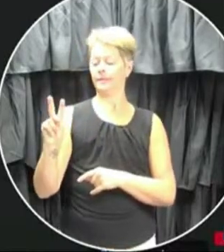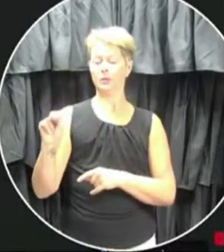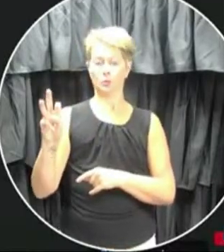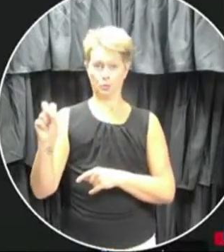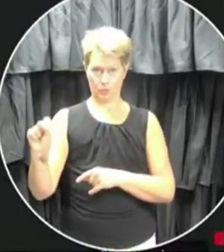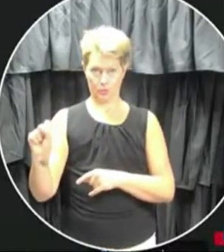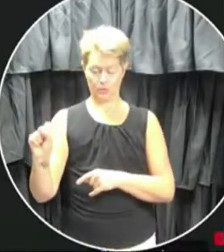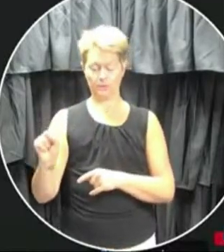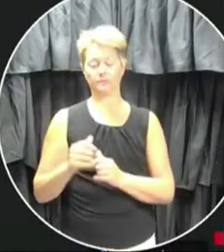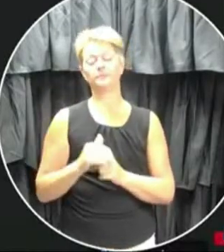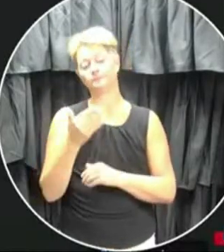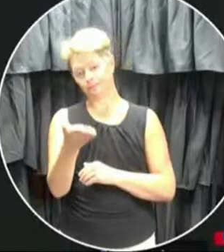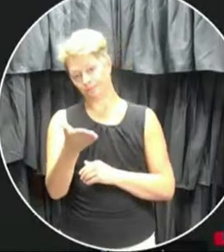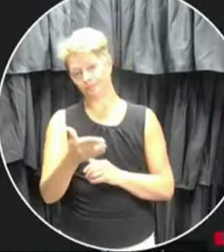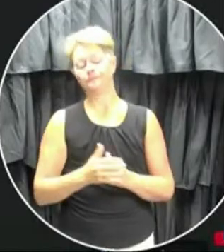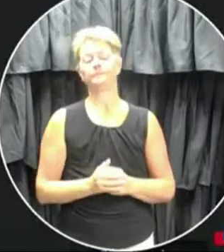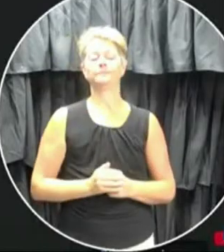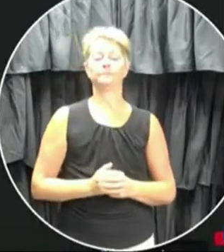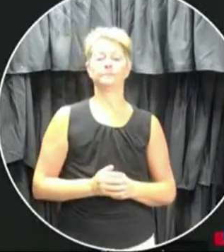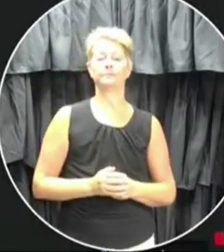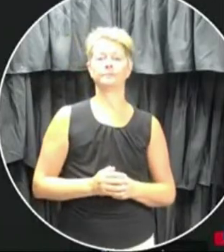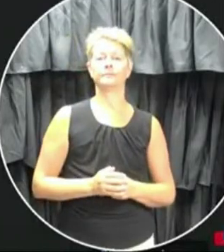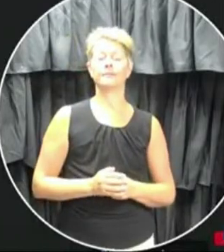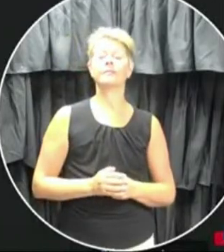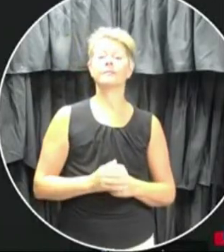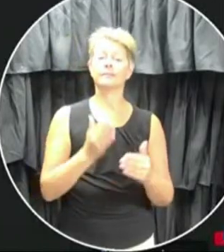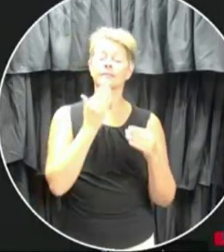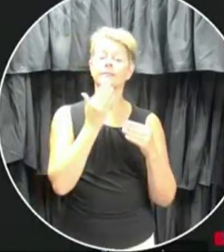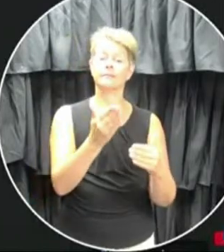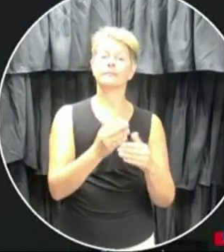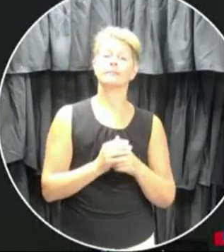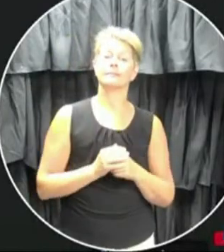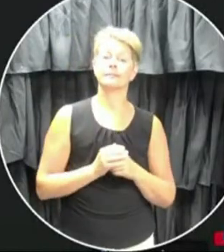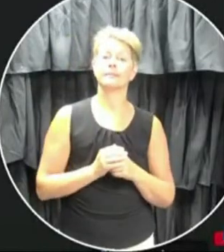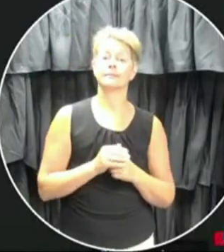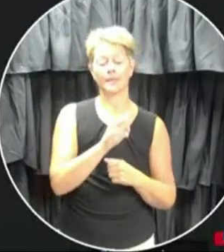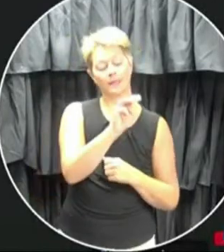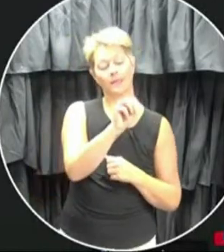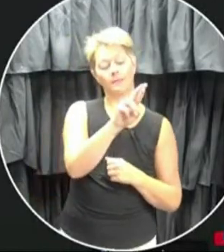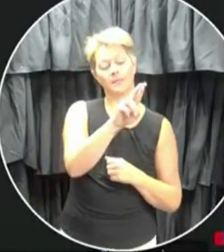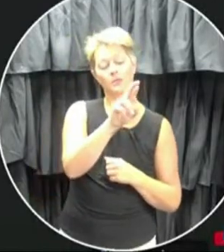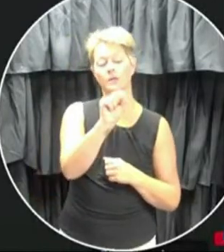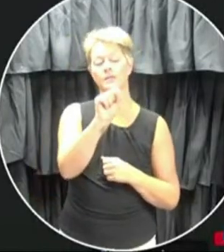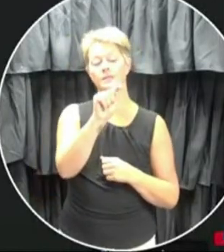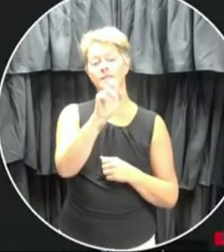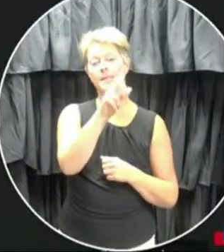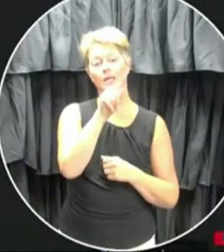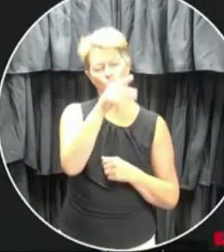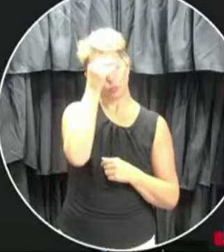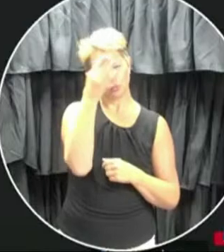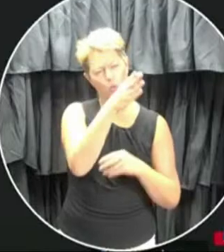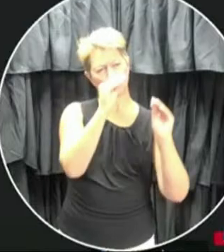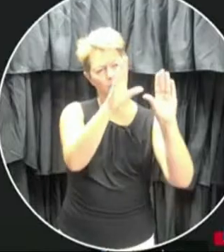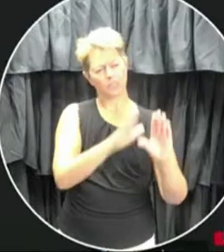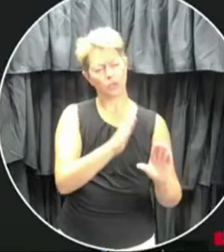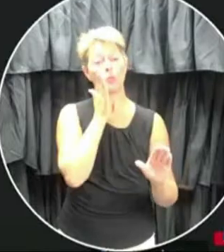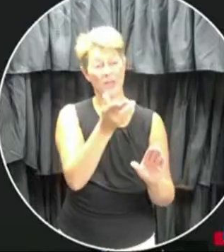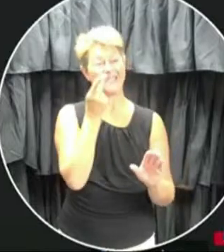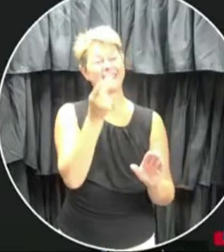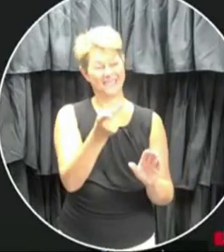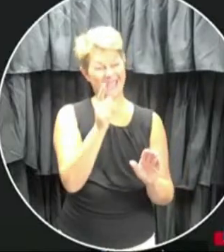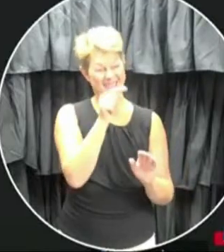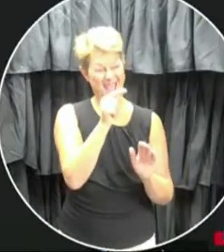engage with one question and one follow-up. Thank you. Mr. Stack, you had told teachers that they would see this plan